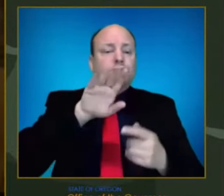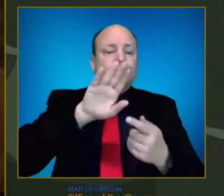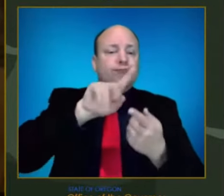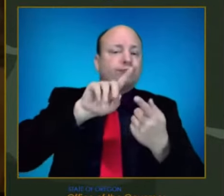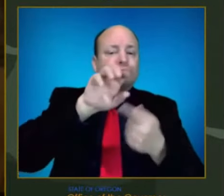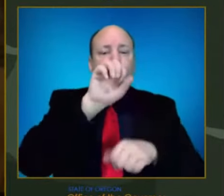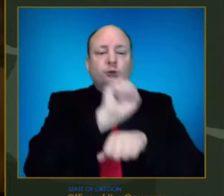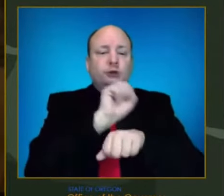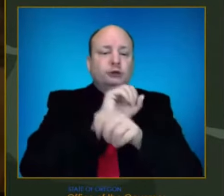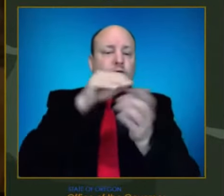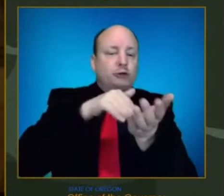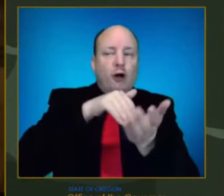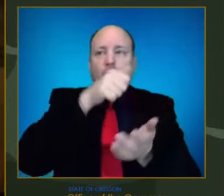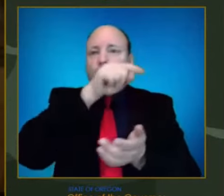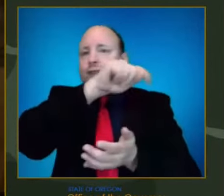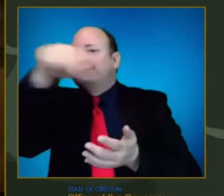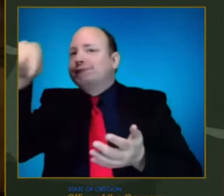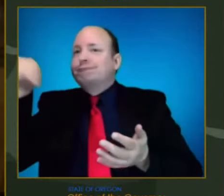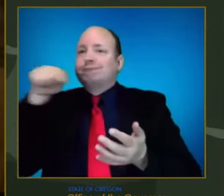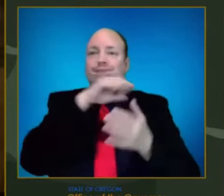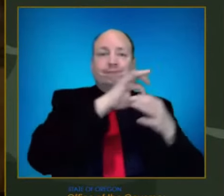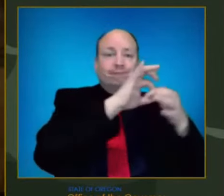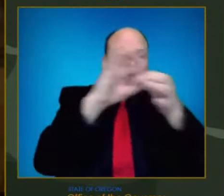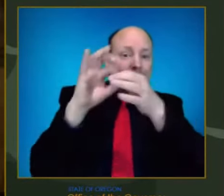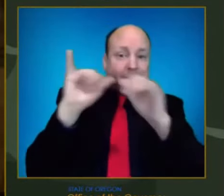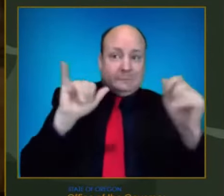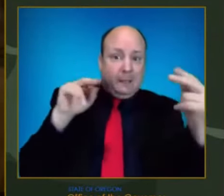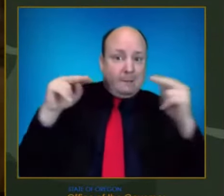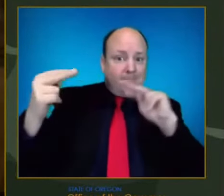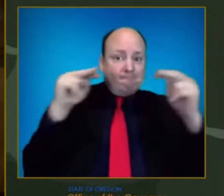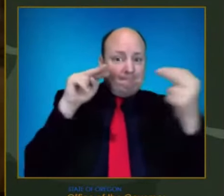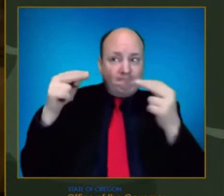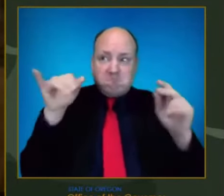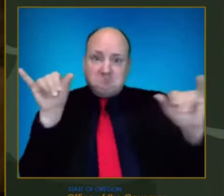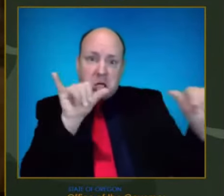state level forecast that you can hold this up against and compare it to?